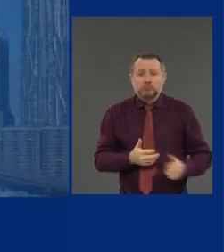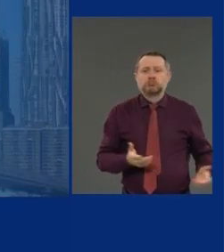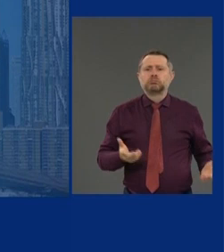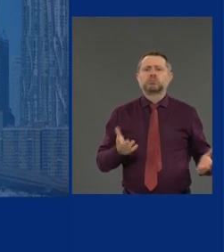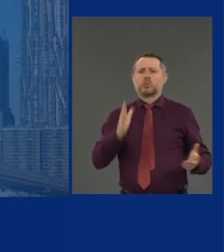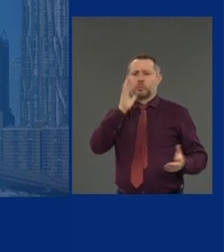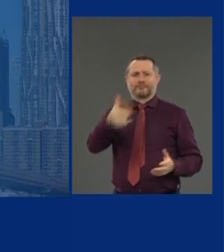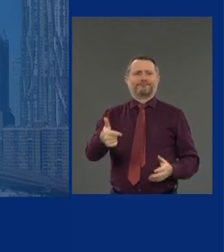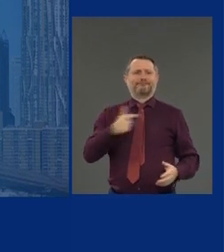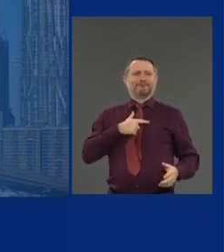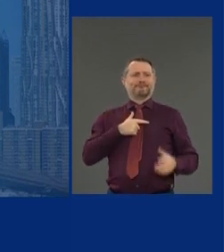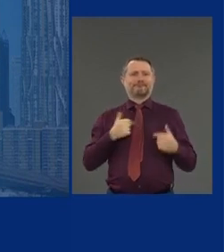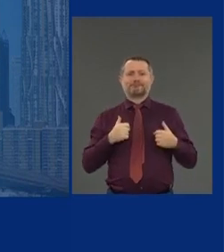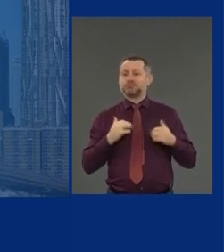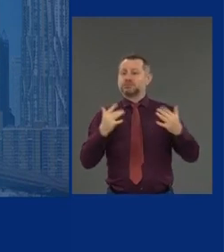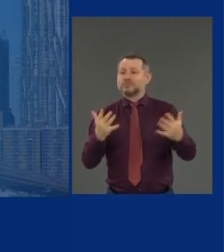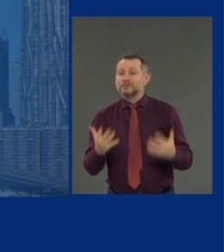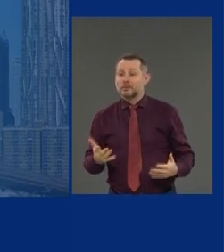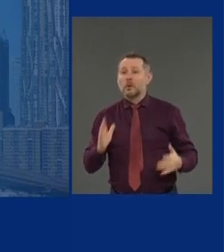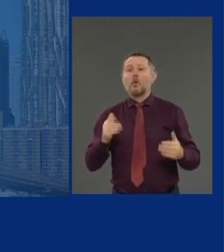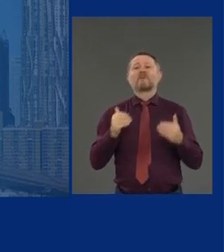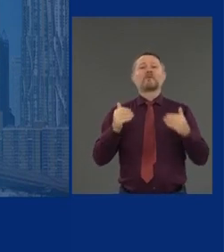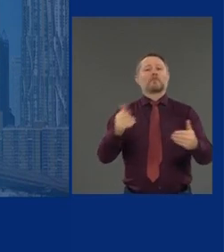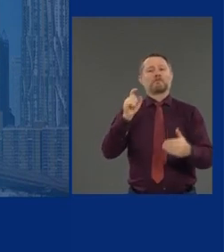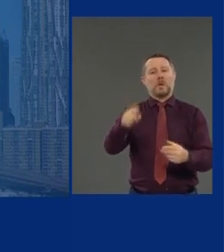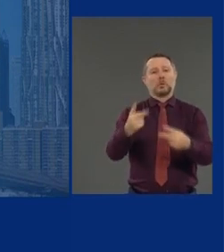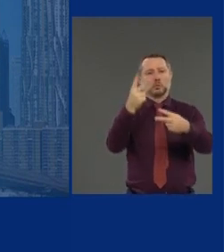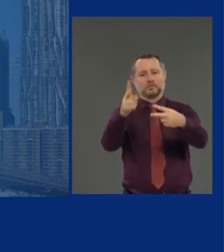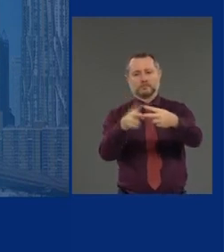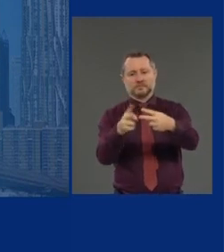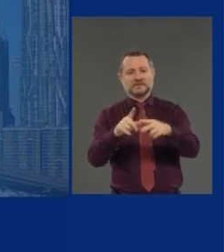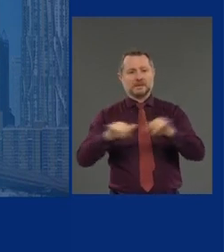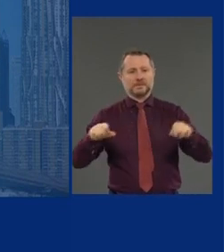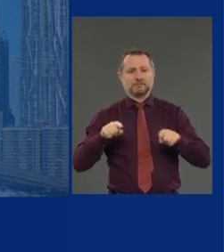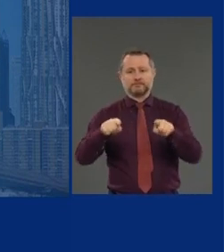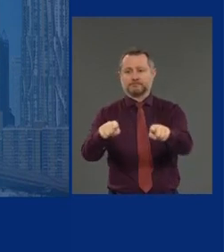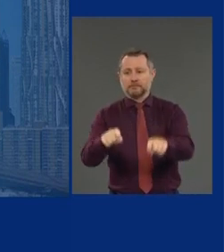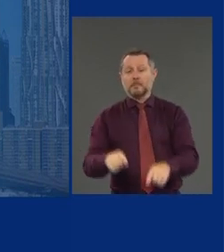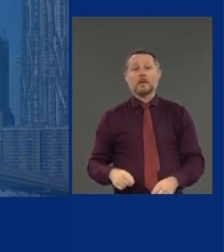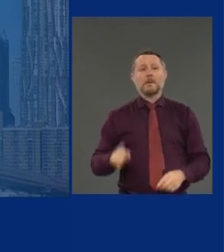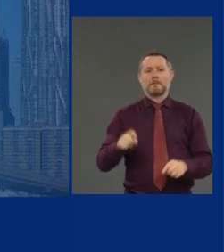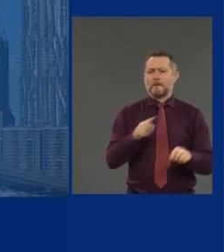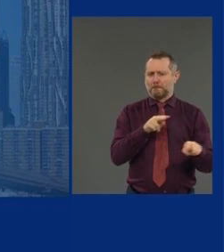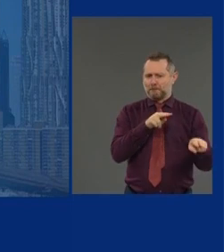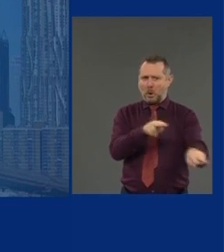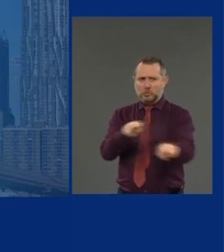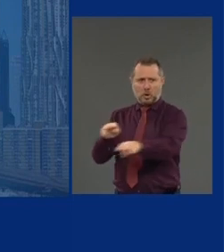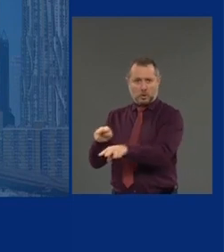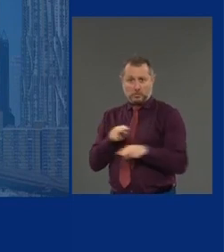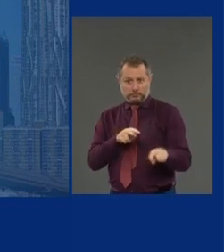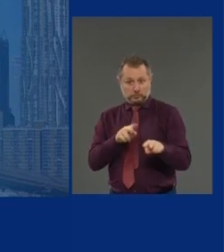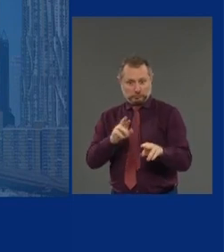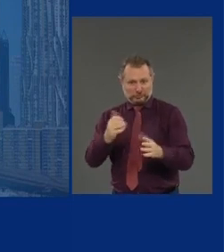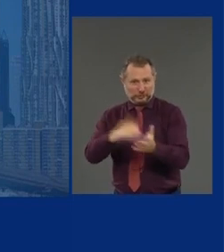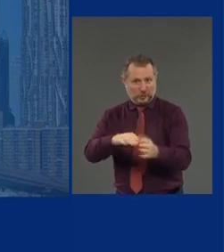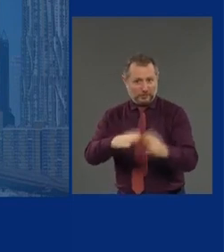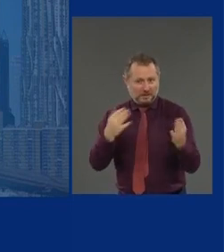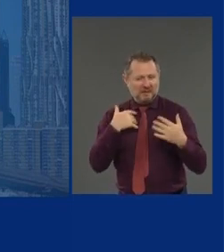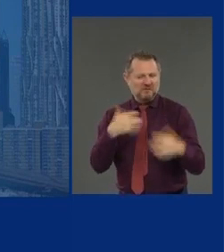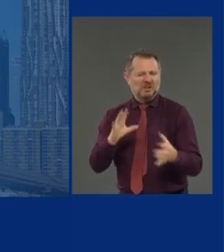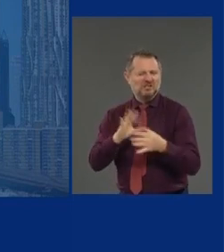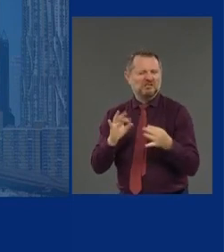we need to do two things simultaneously. Number one, monitor the reopening, what we've just been talking about.